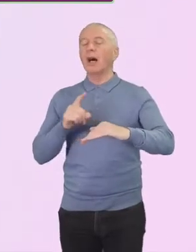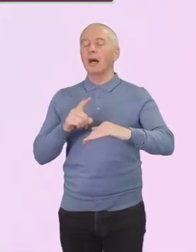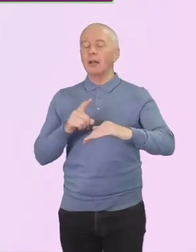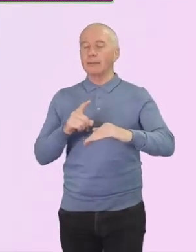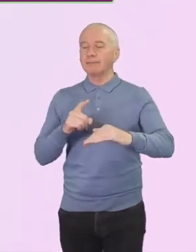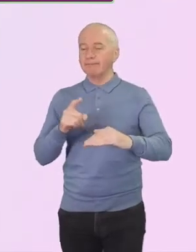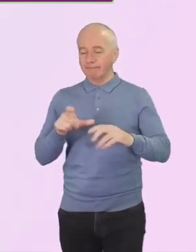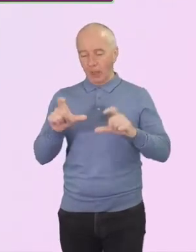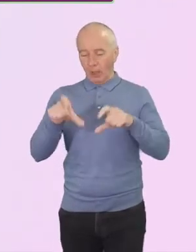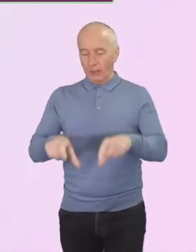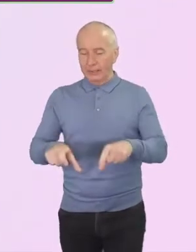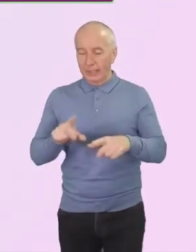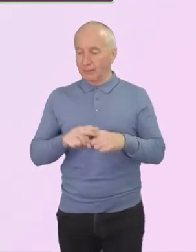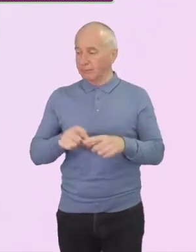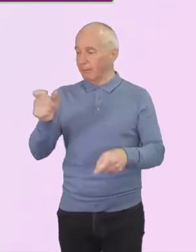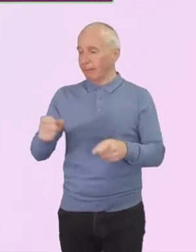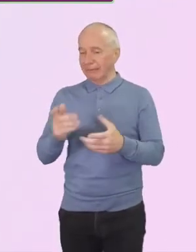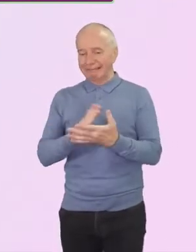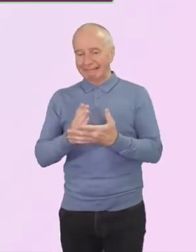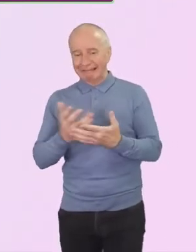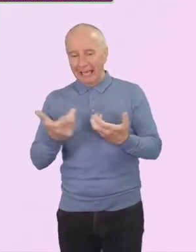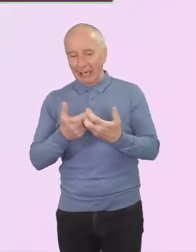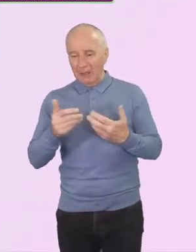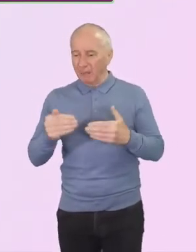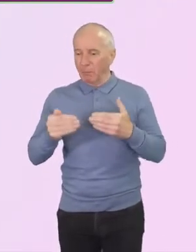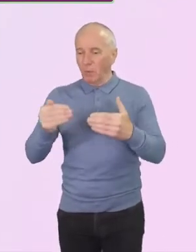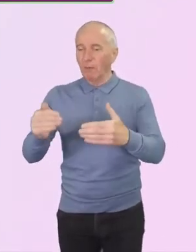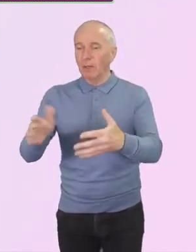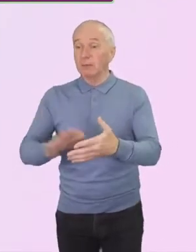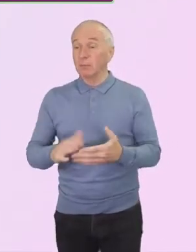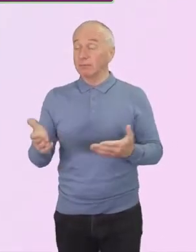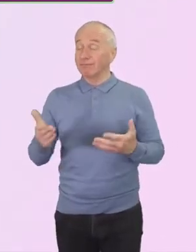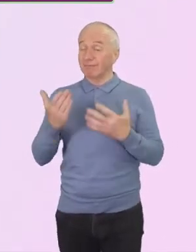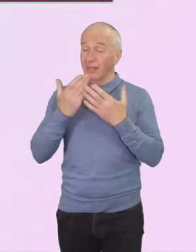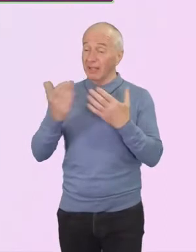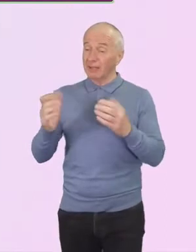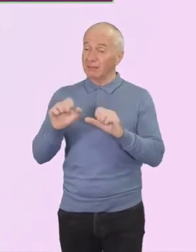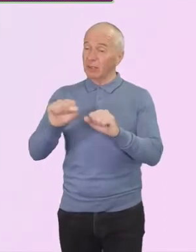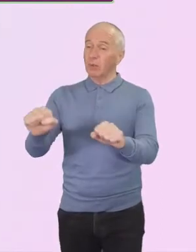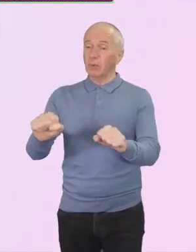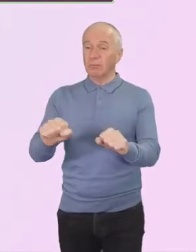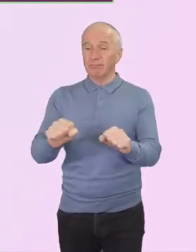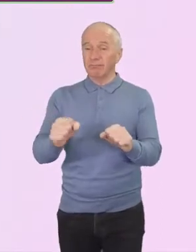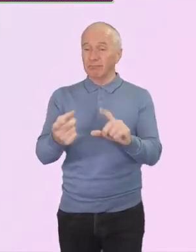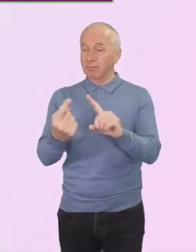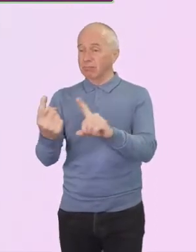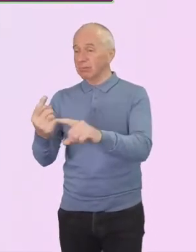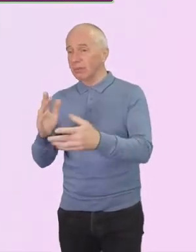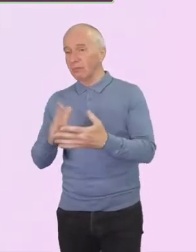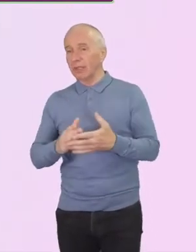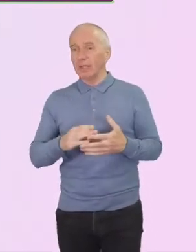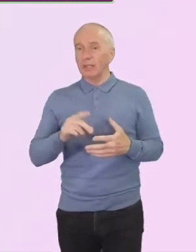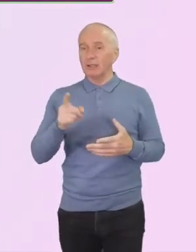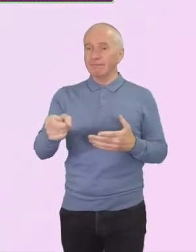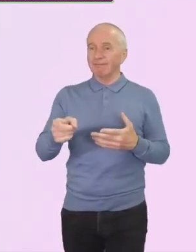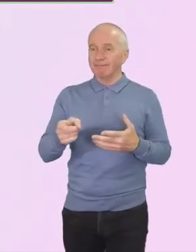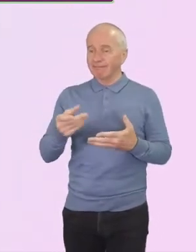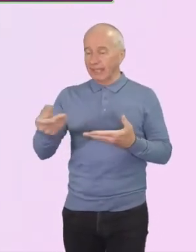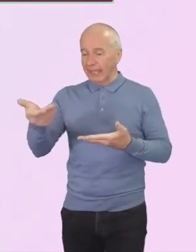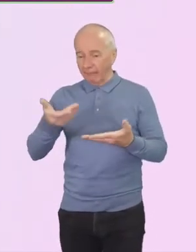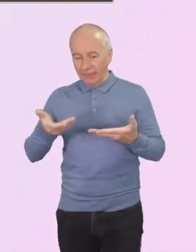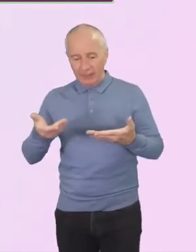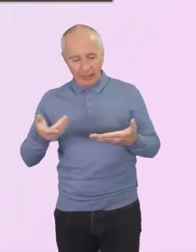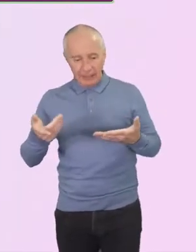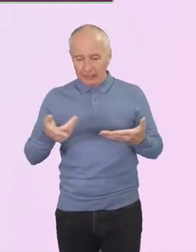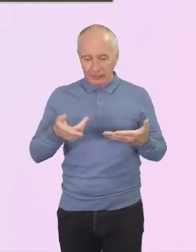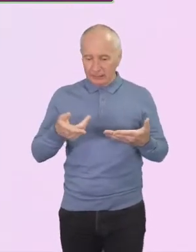forward. I want to thank you for your response in May and June when we saw the giving come back and this